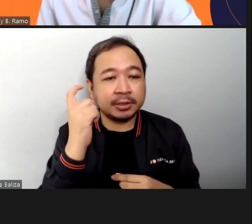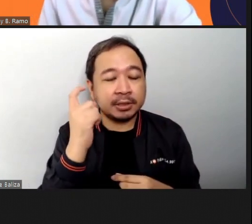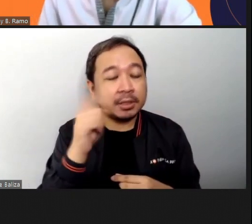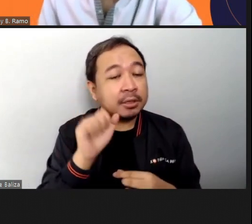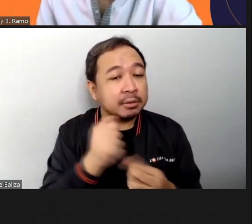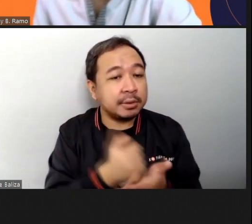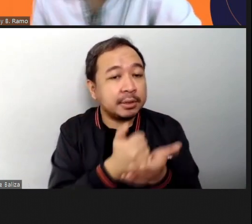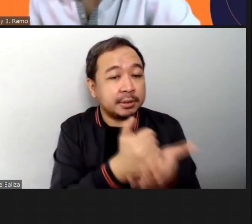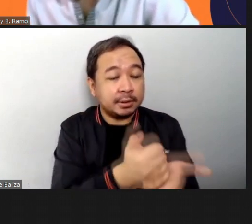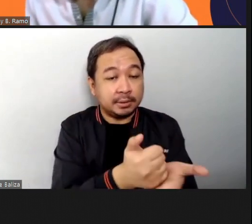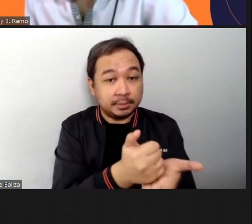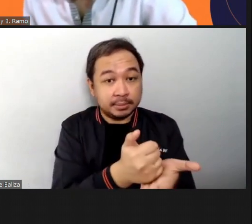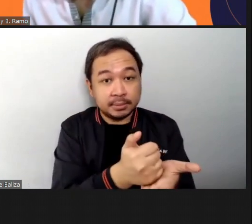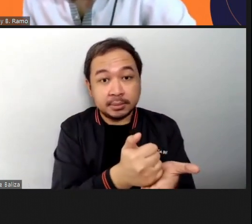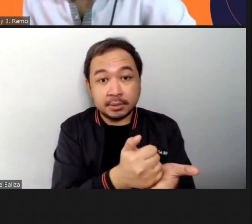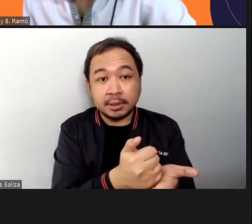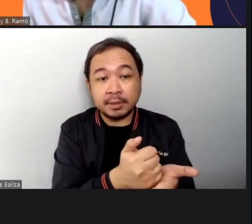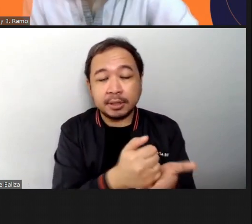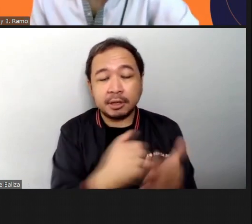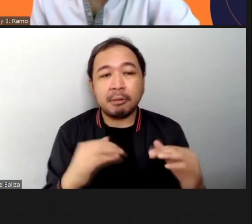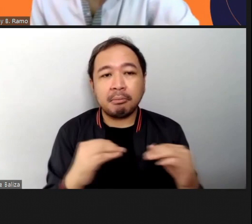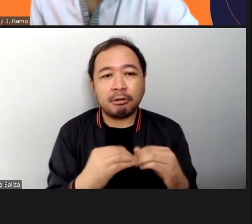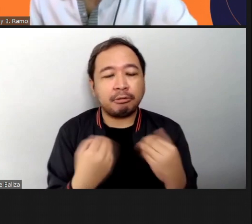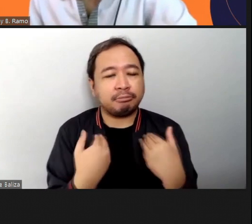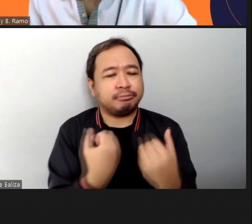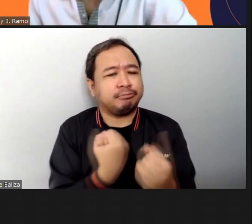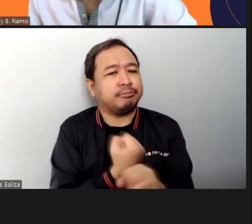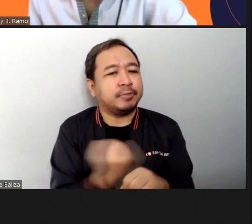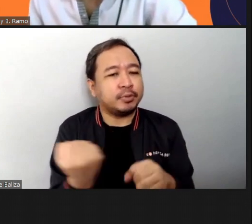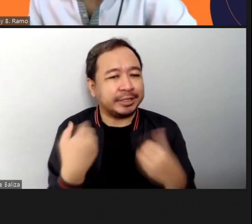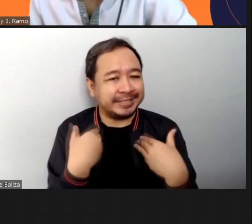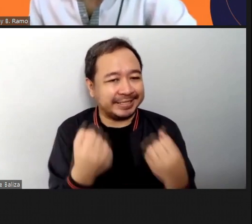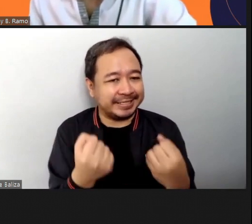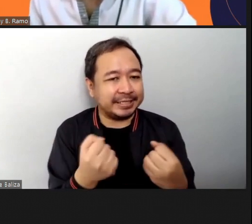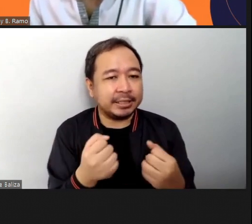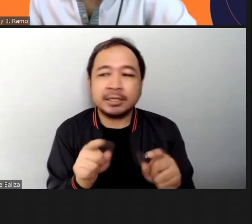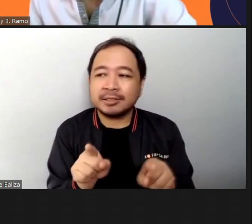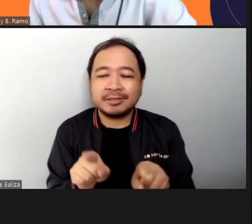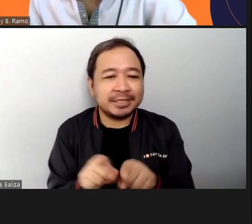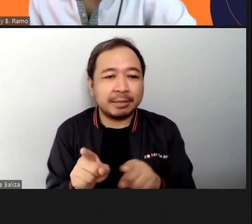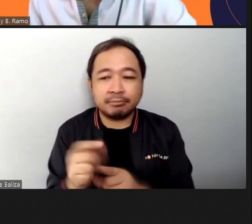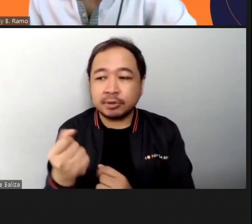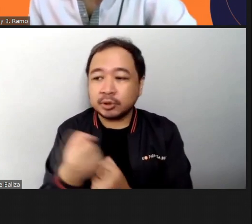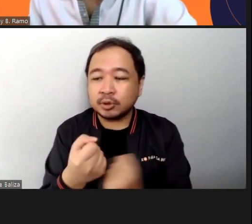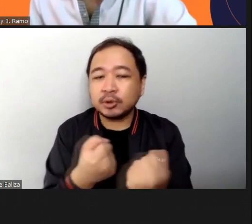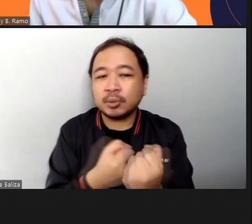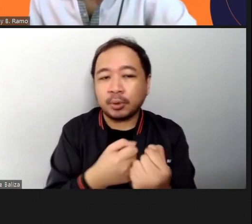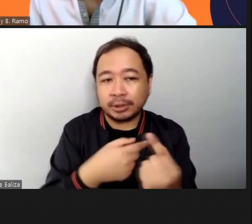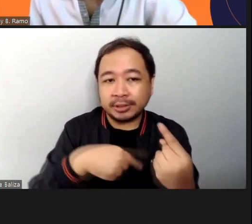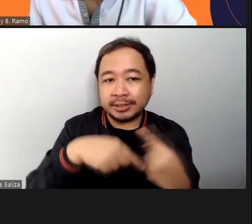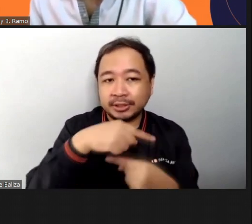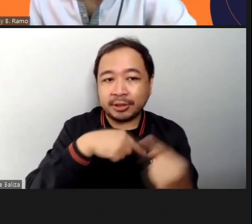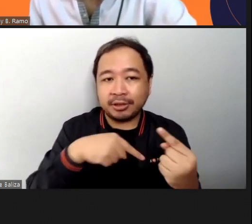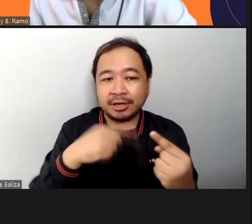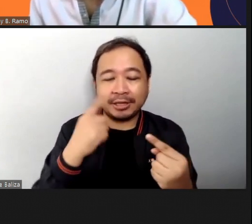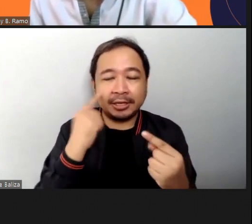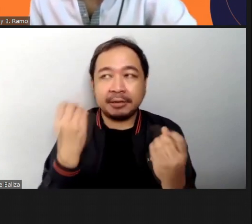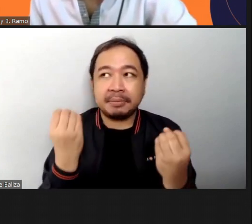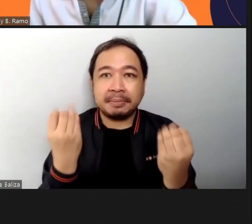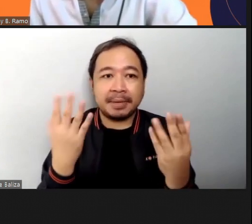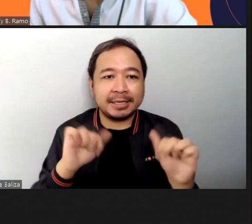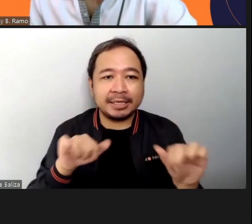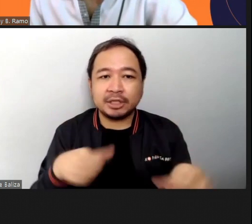you be more resilient you can also help them and support each other because I think with many challenges